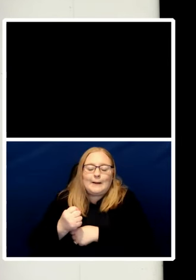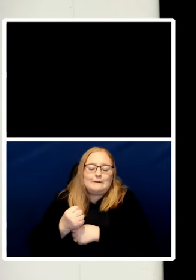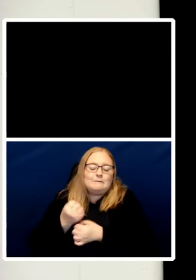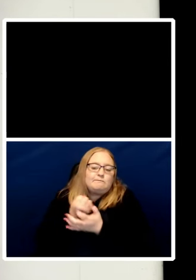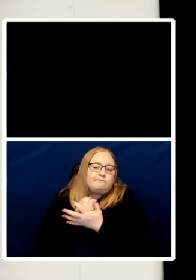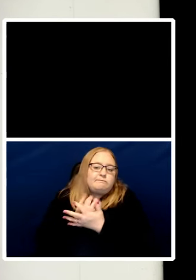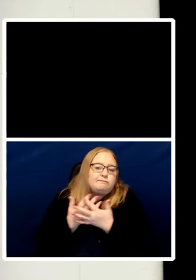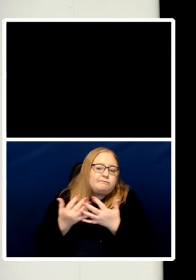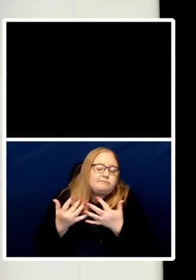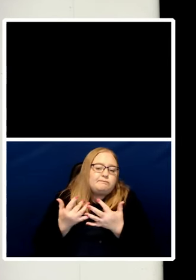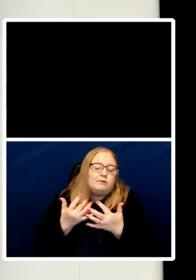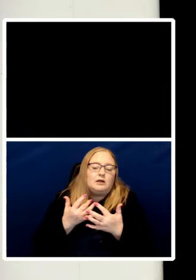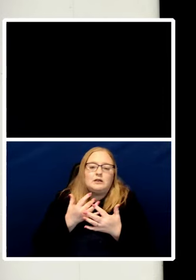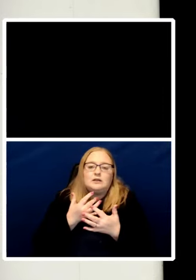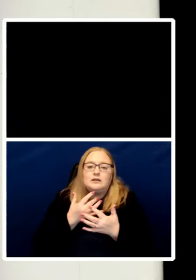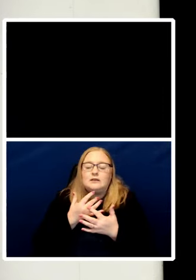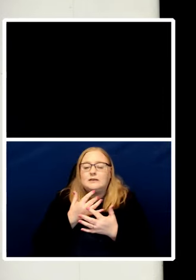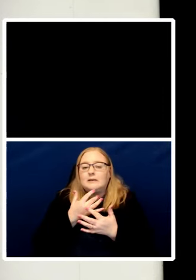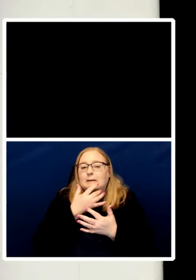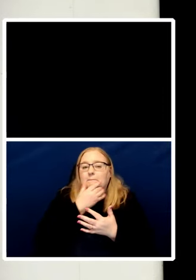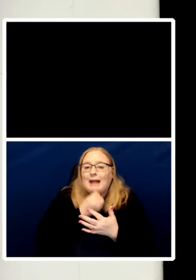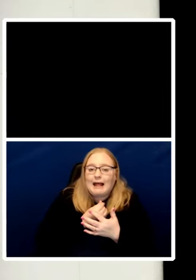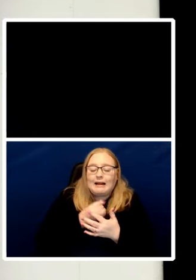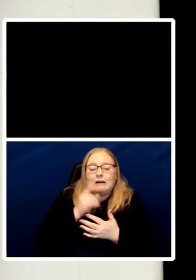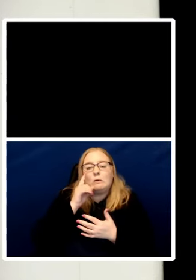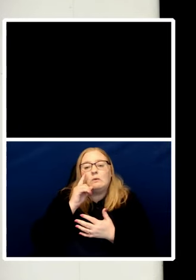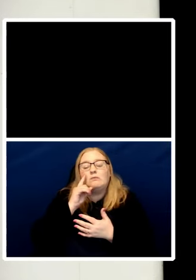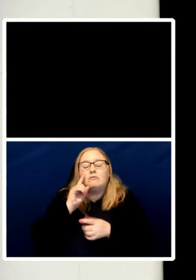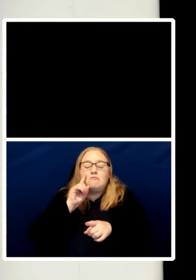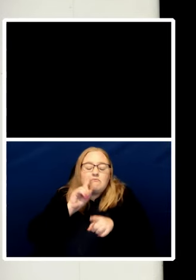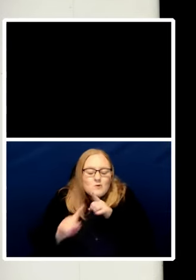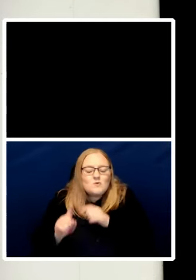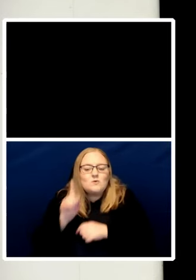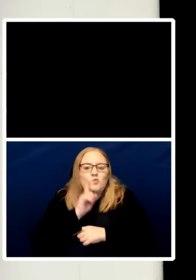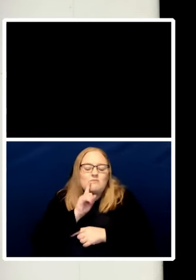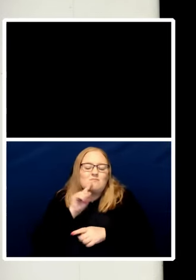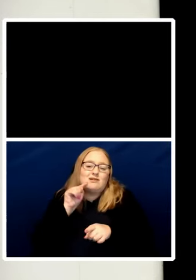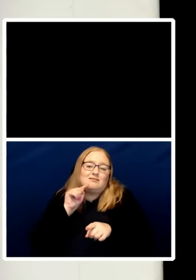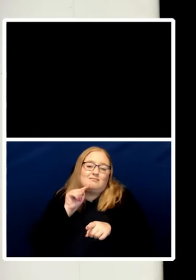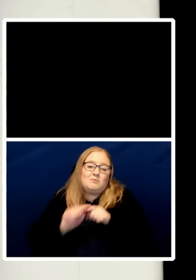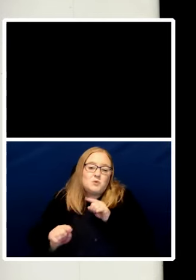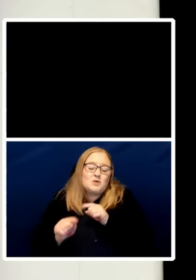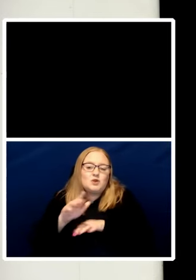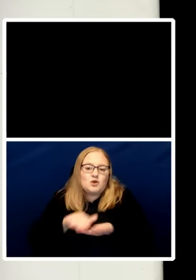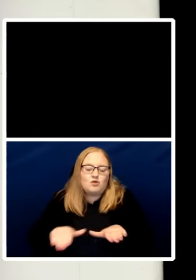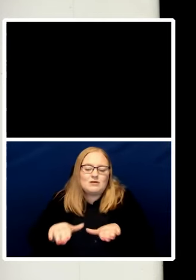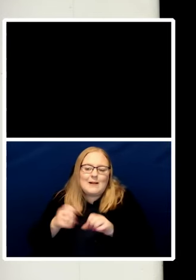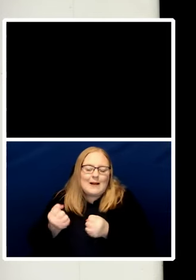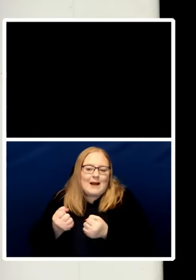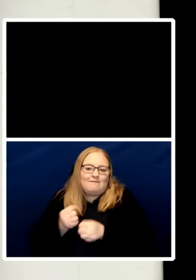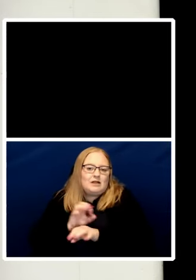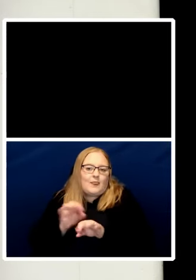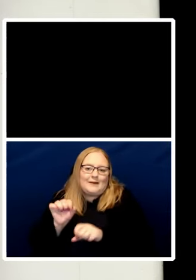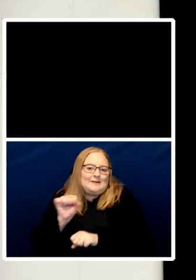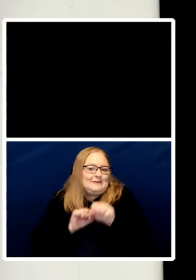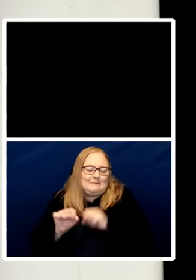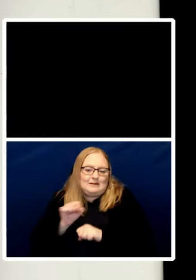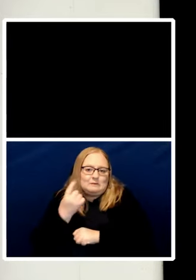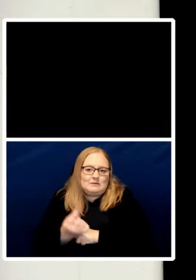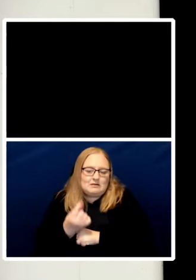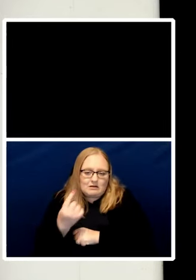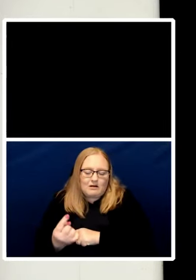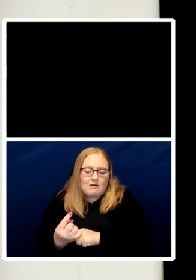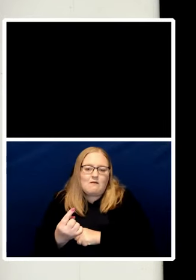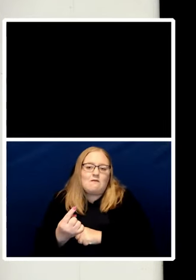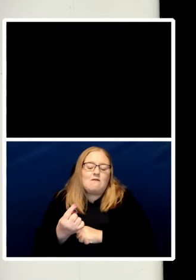hugely women and children in utterly defenseless positions with weapons used by the human rights abiding